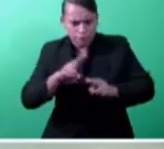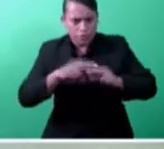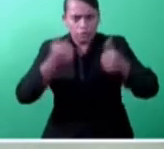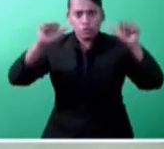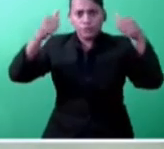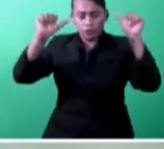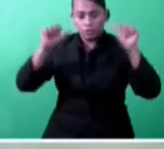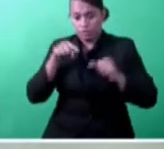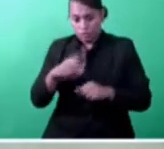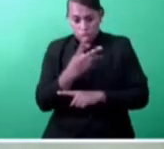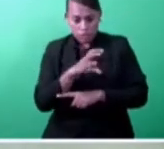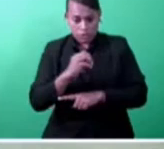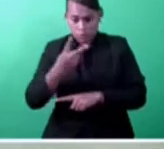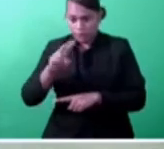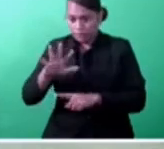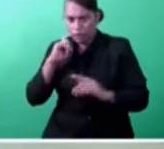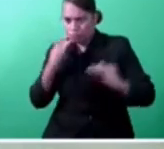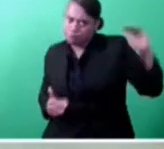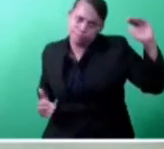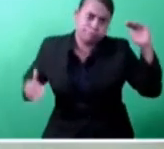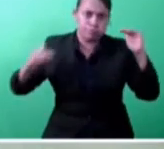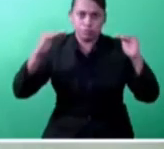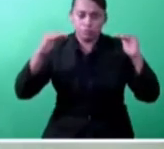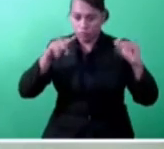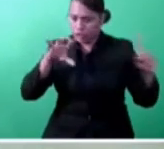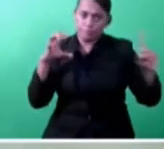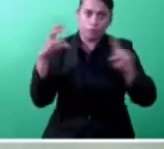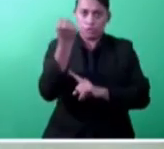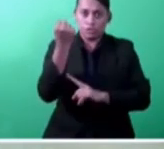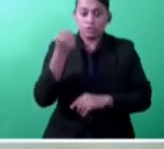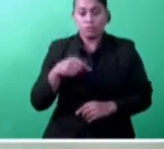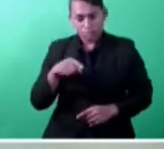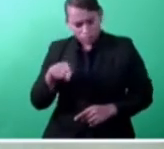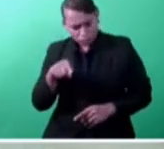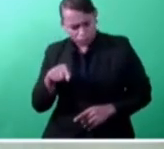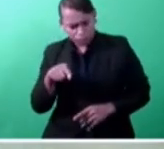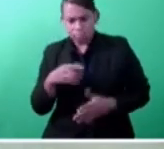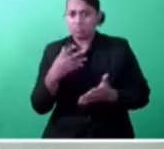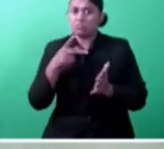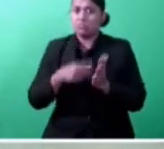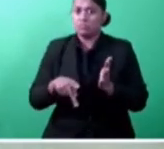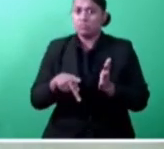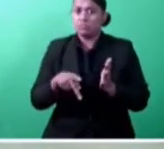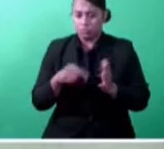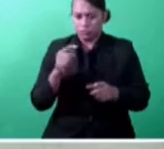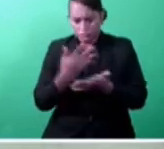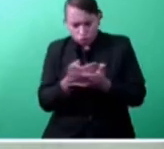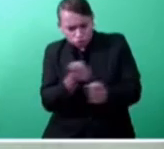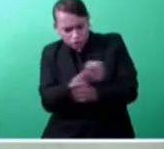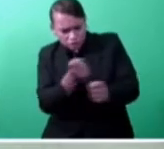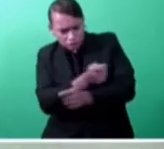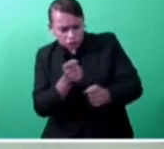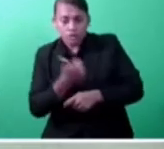2025 doing business report. As part of the Digital Fiji Reform Programmes, the Ministry